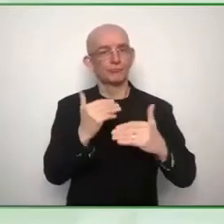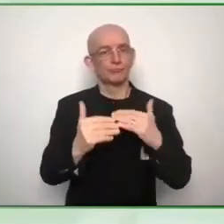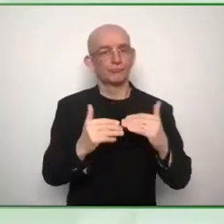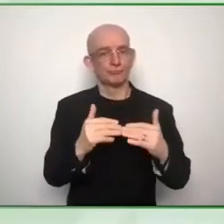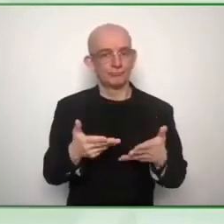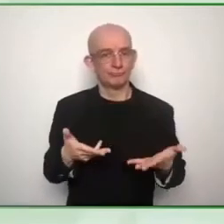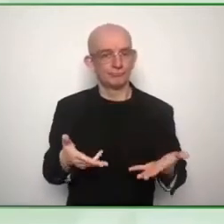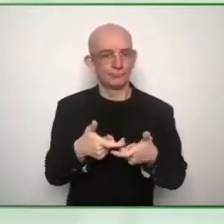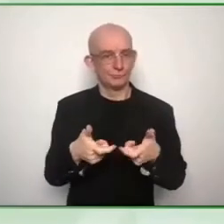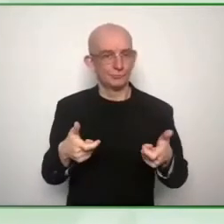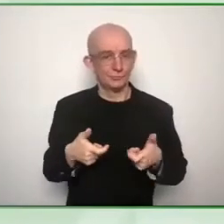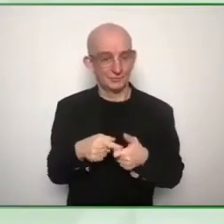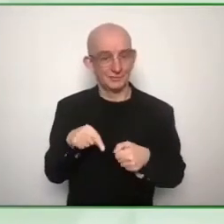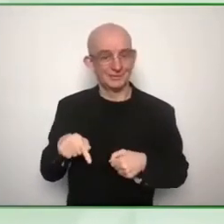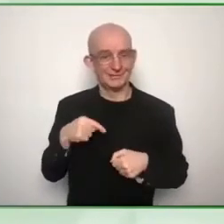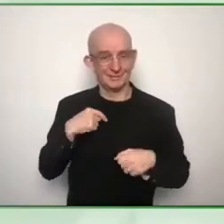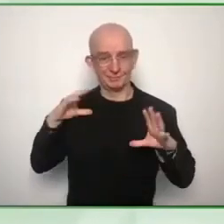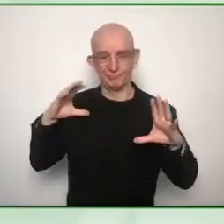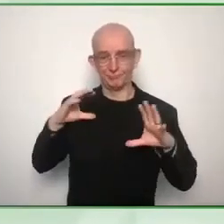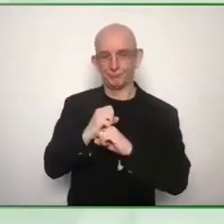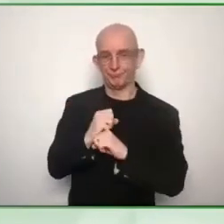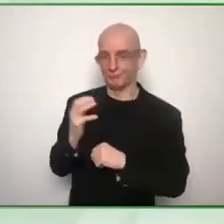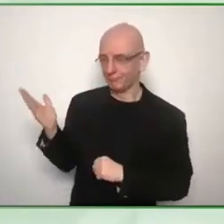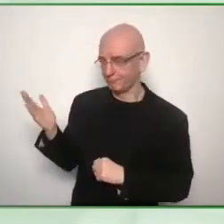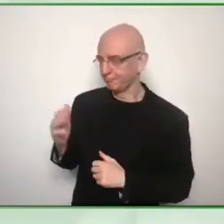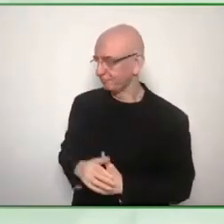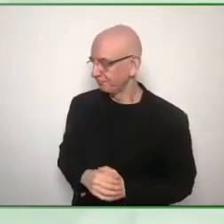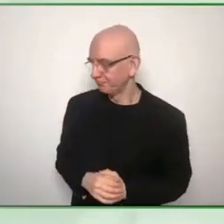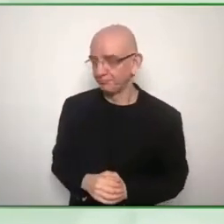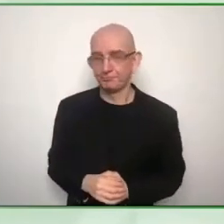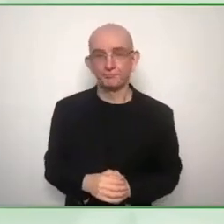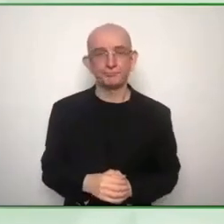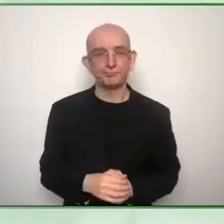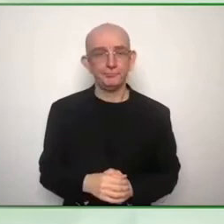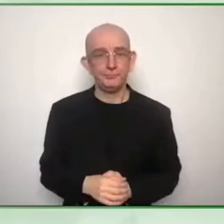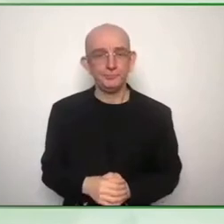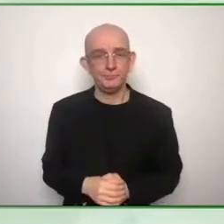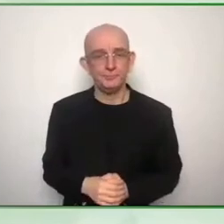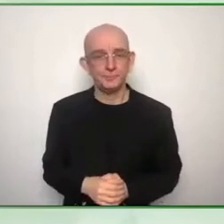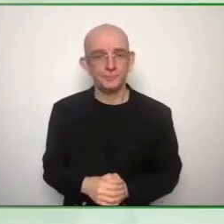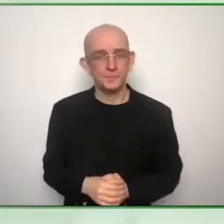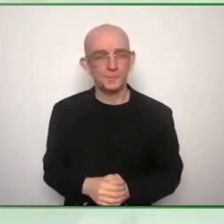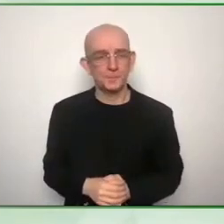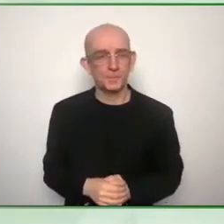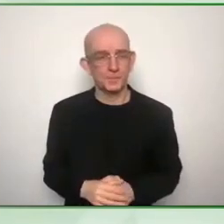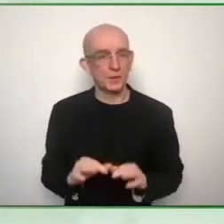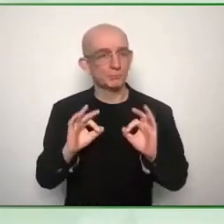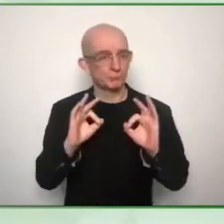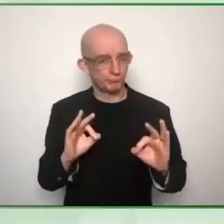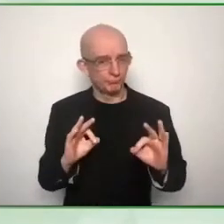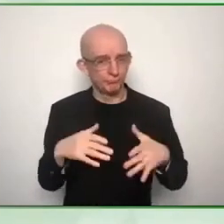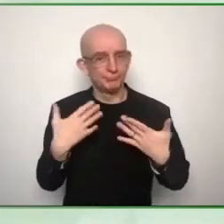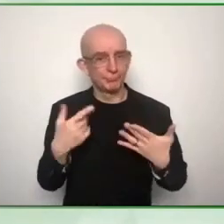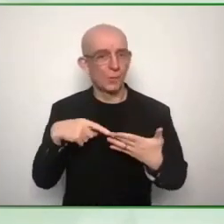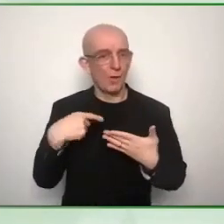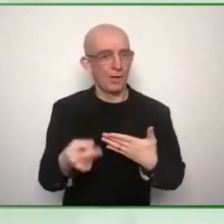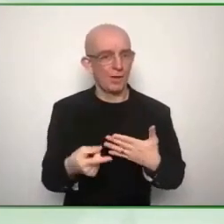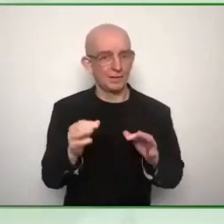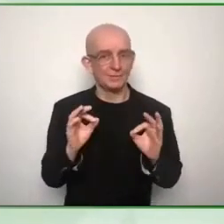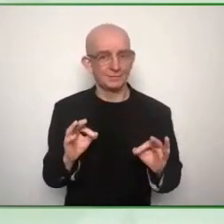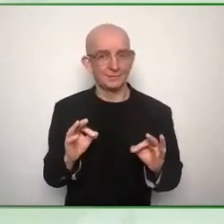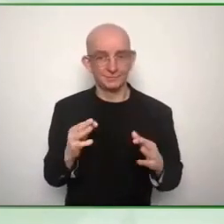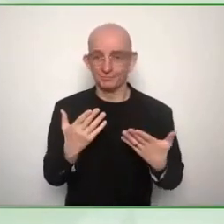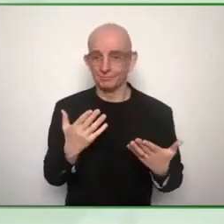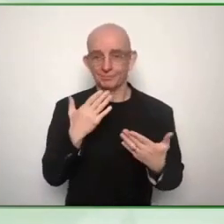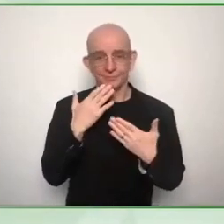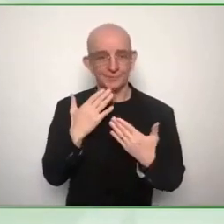perfect absolutely claps uh claps all the way from australia we hear them and we feel them and just like that petra basically